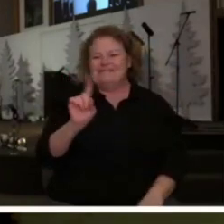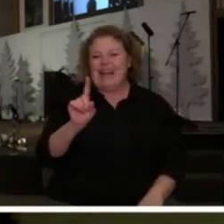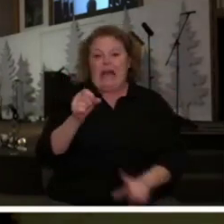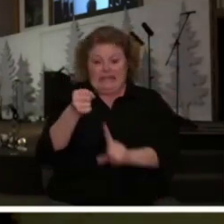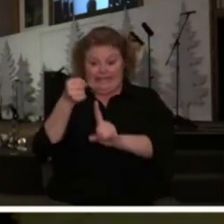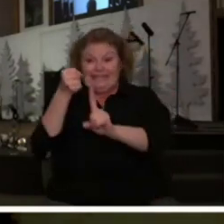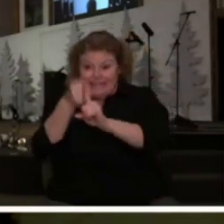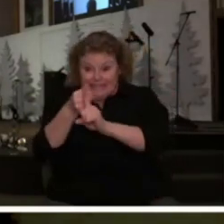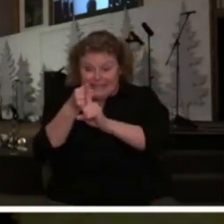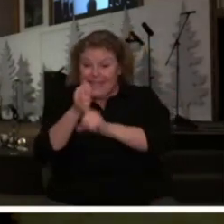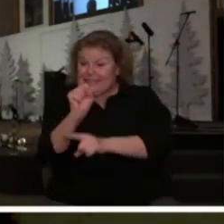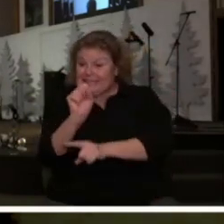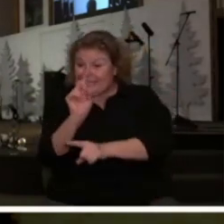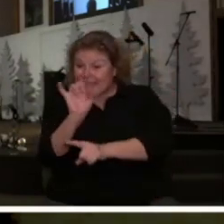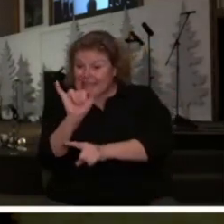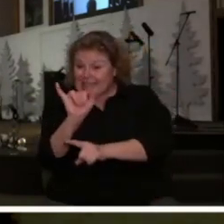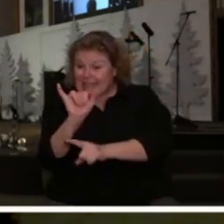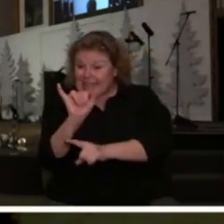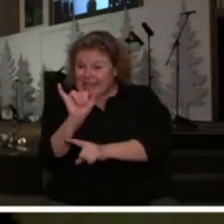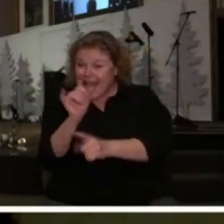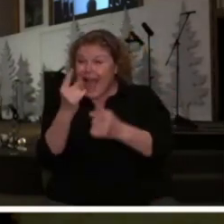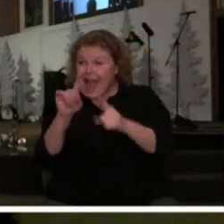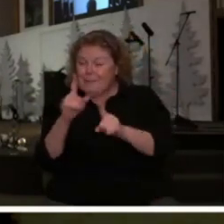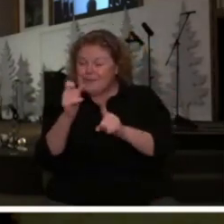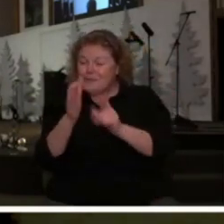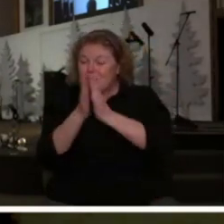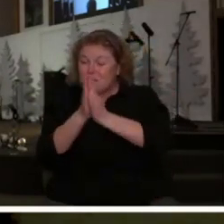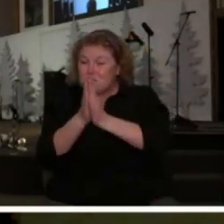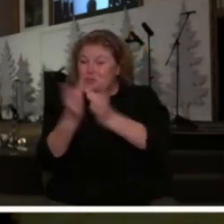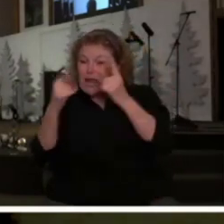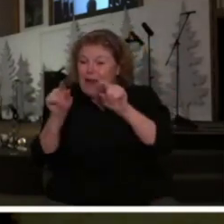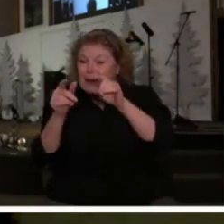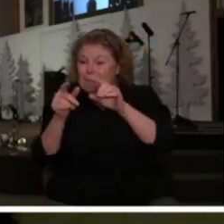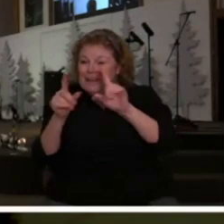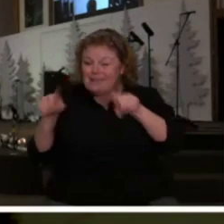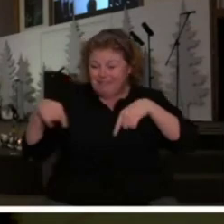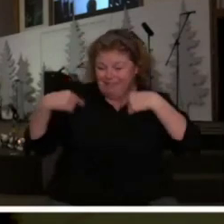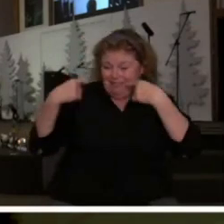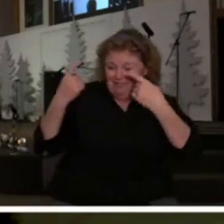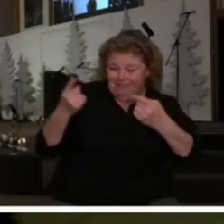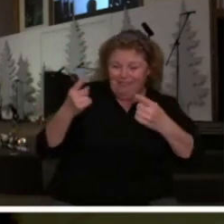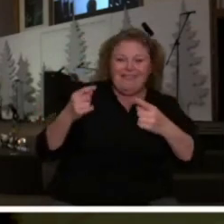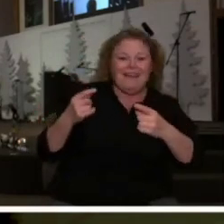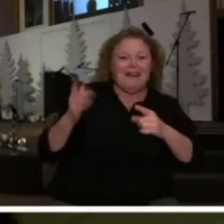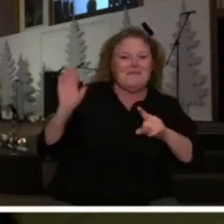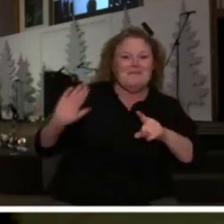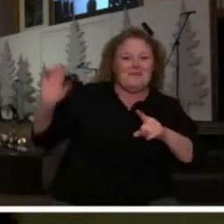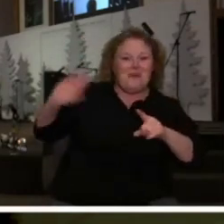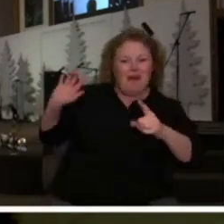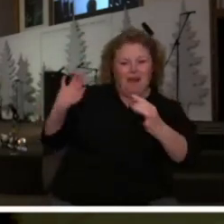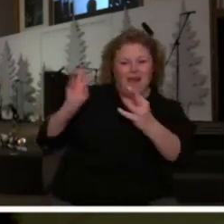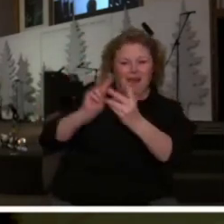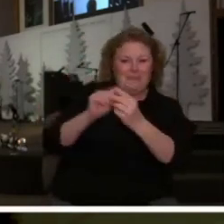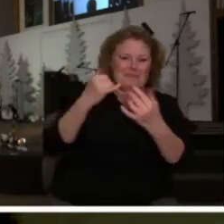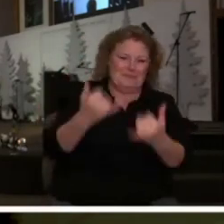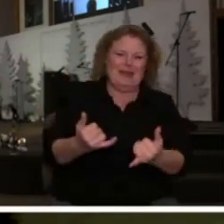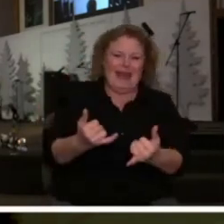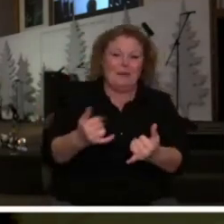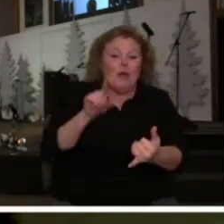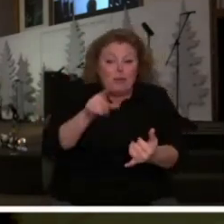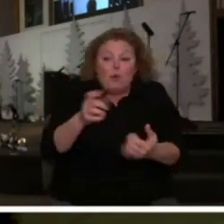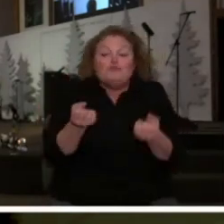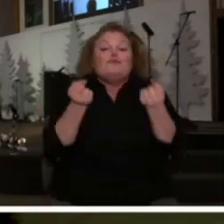often preceded by times of prayer. Suddenlies are opportunities that begin to arrive.